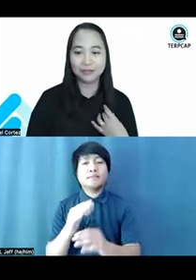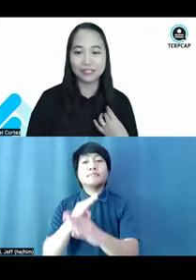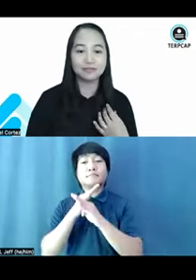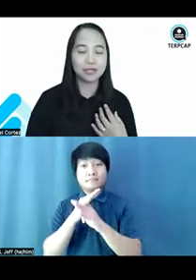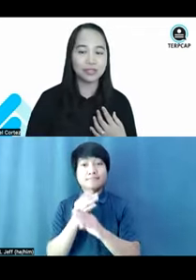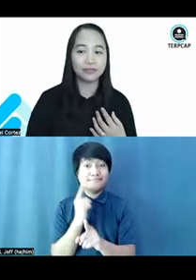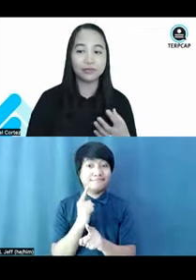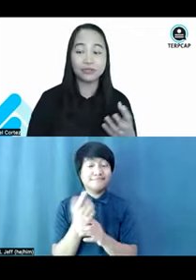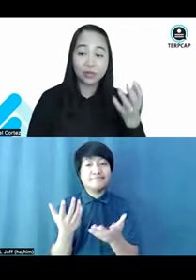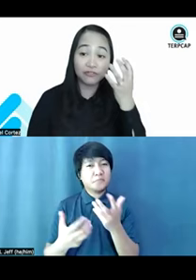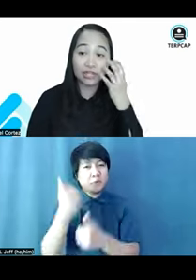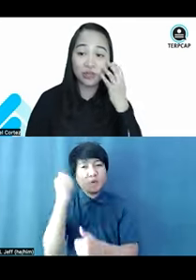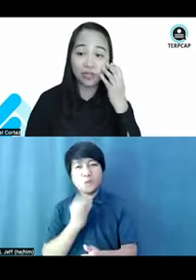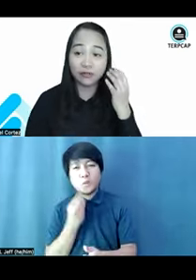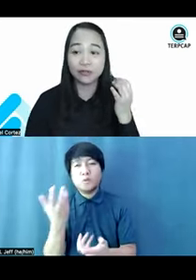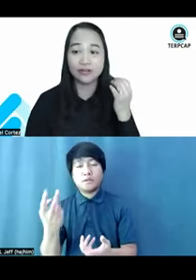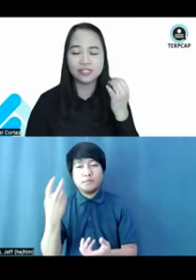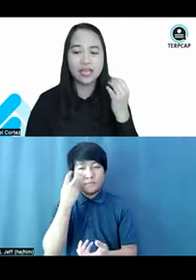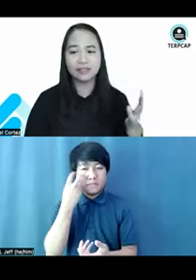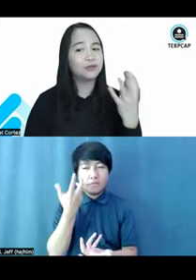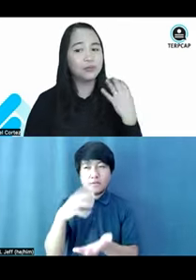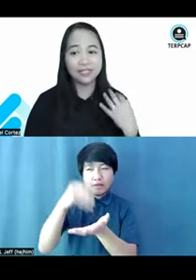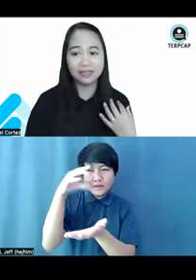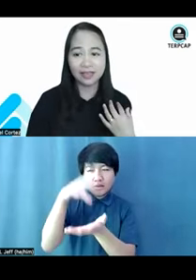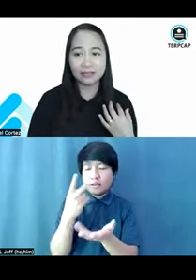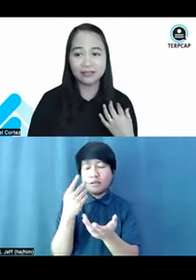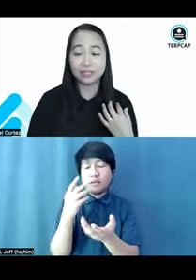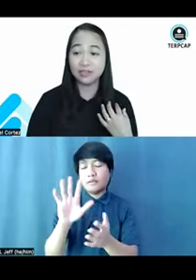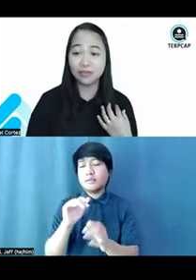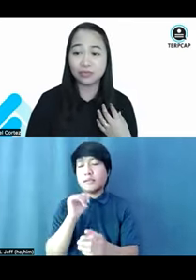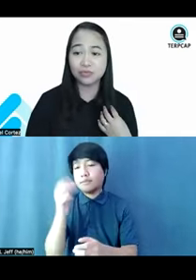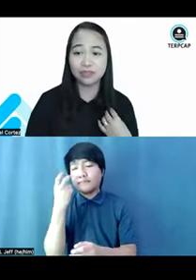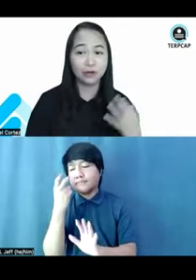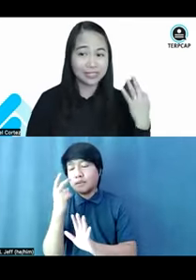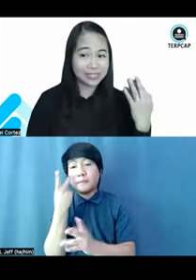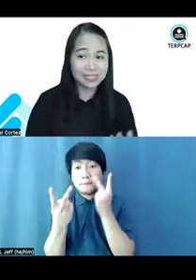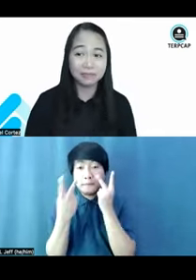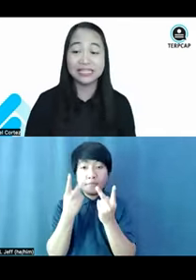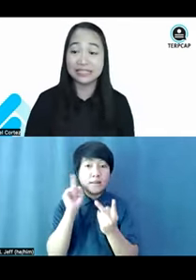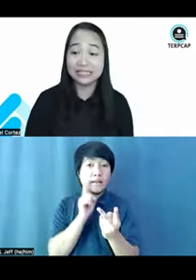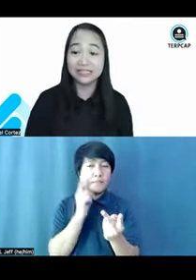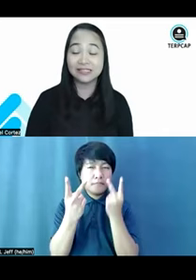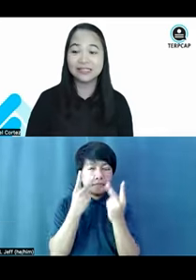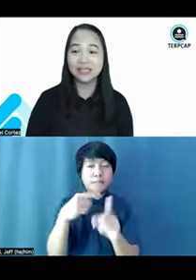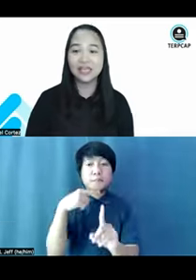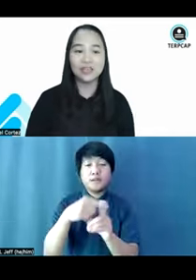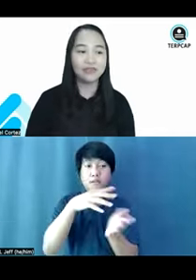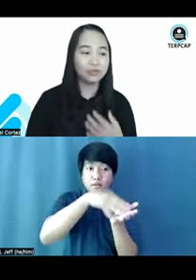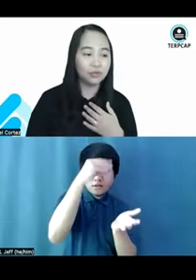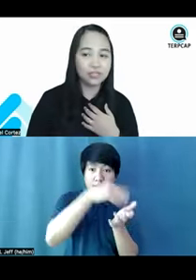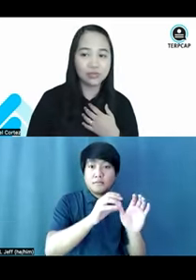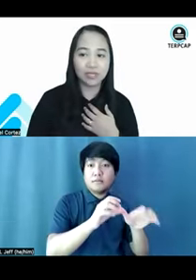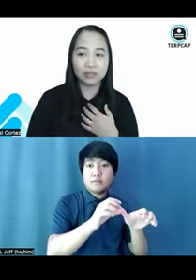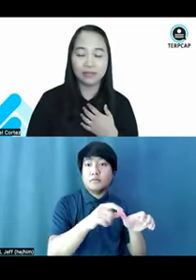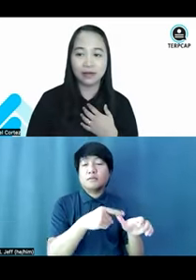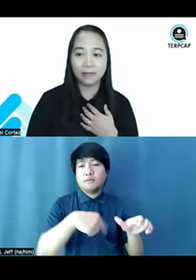correct? Most especially for those who are visual learners, not only the deaf, but even those with learning disabilities, even